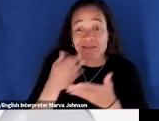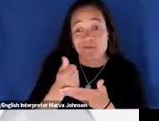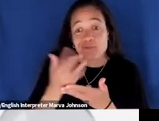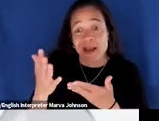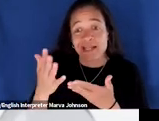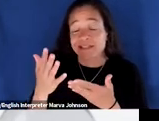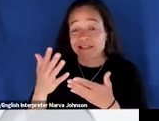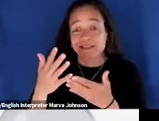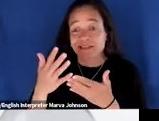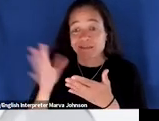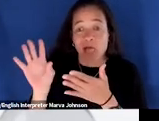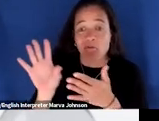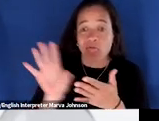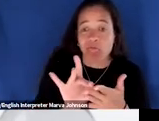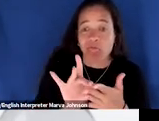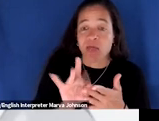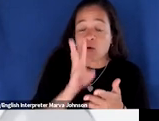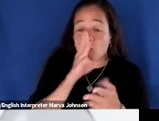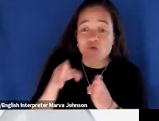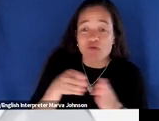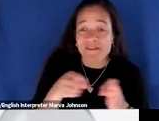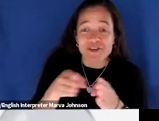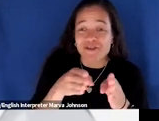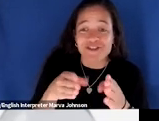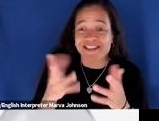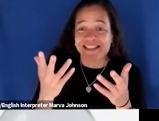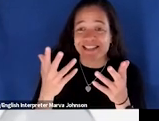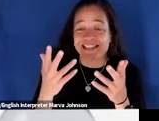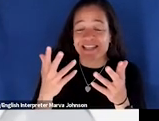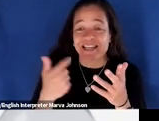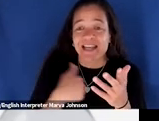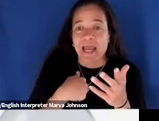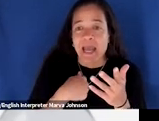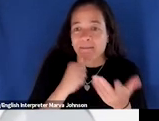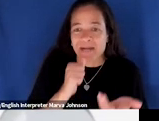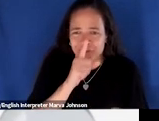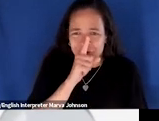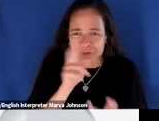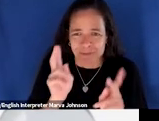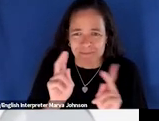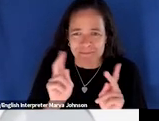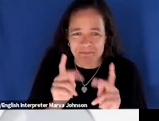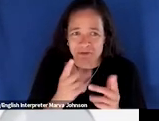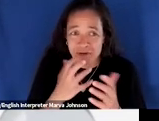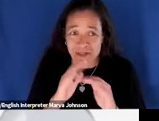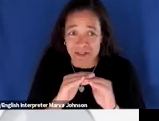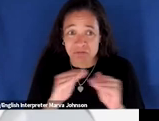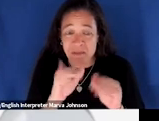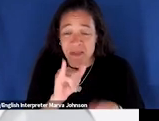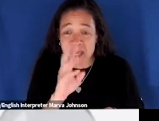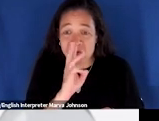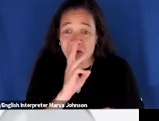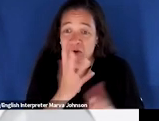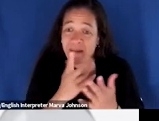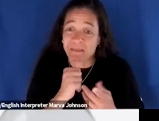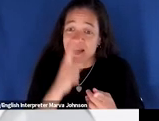into these rivers um and makes them totally you know i mean no i don't not sure people would have wanted to swim in those rivers for for a long time but you know this is this is